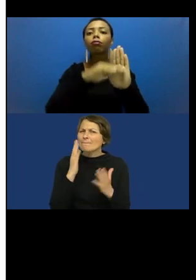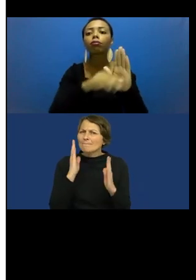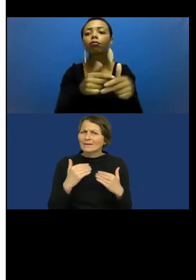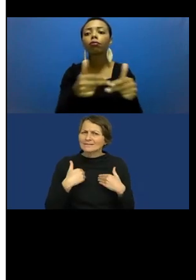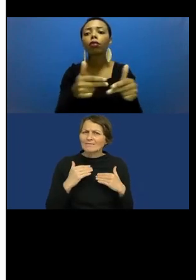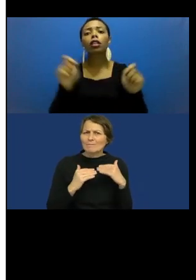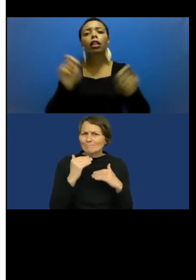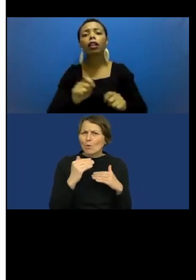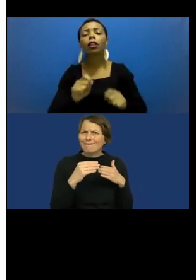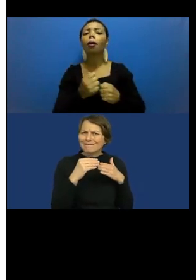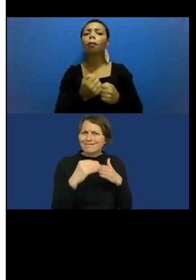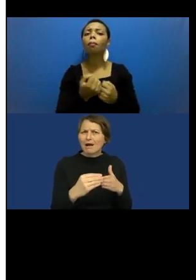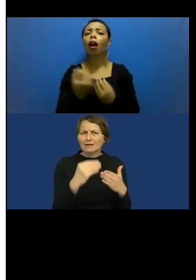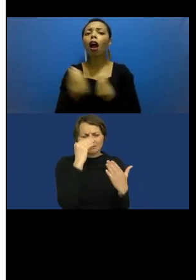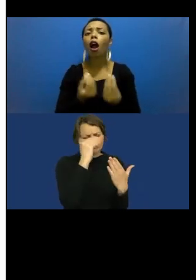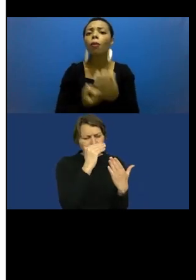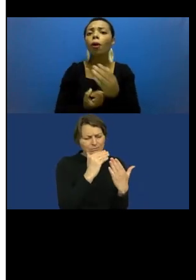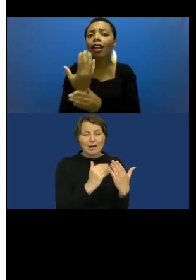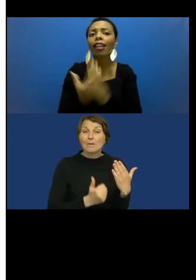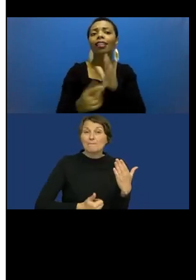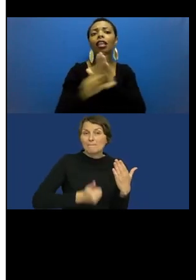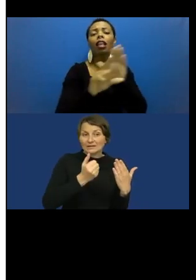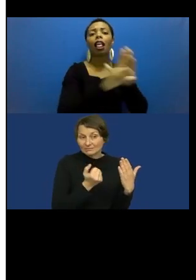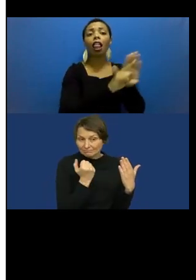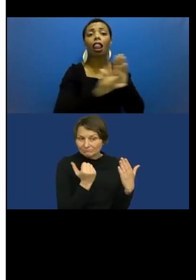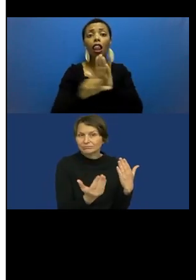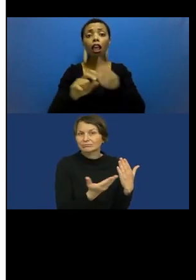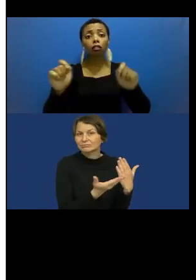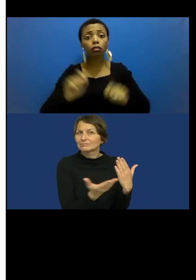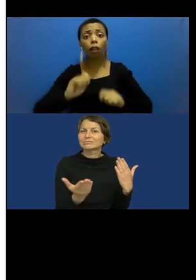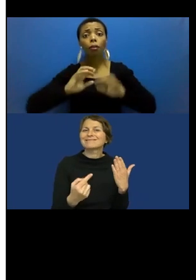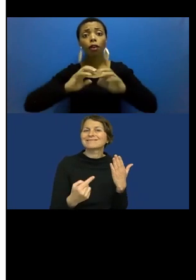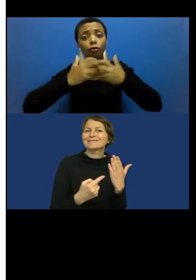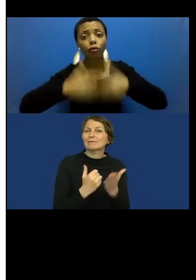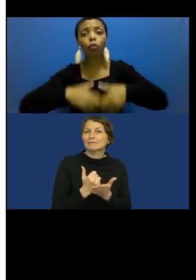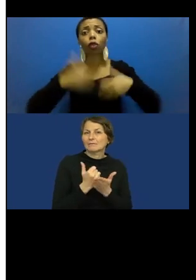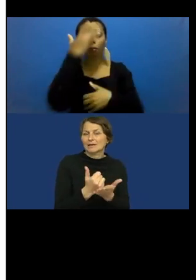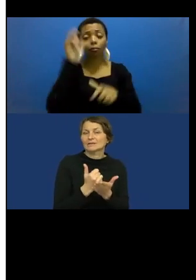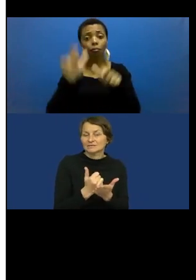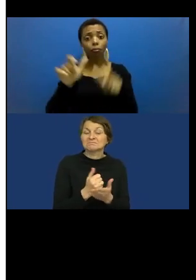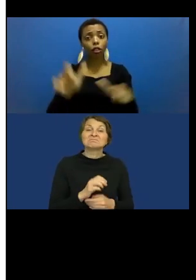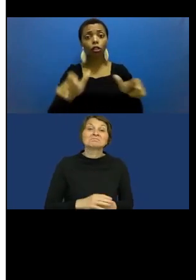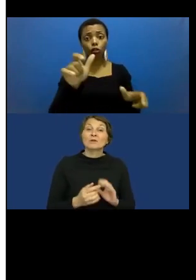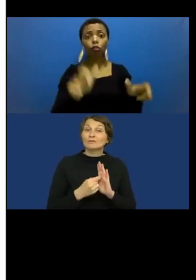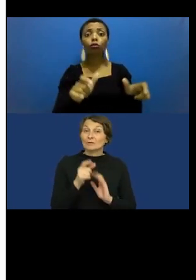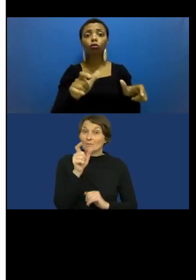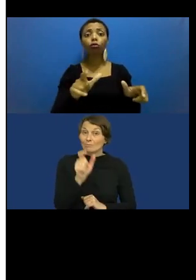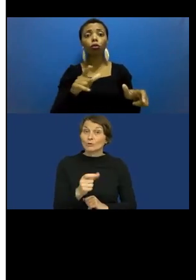aids. And this could facilitate the effectiveness for customers, purchasers